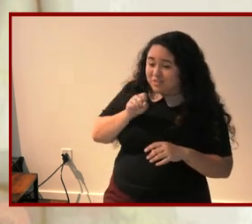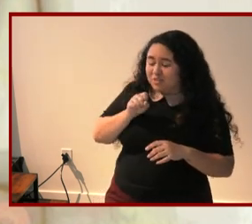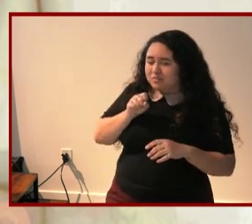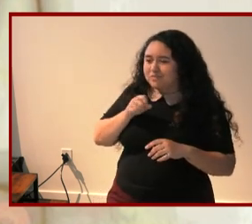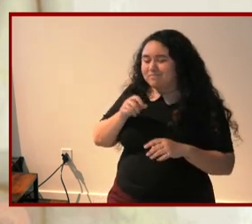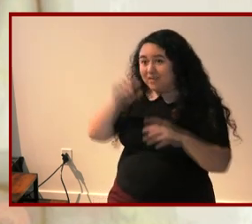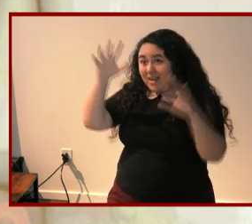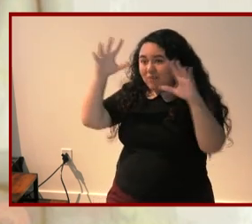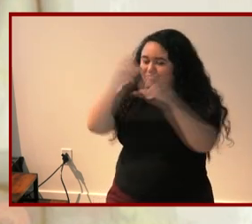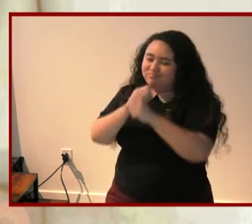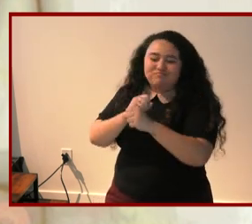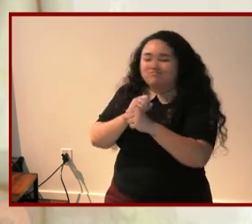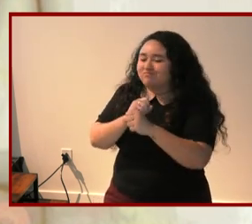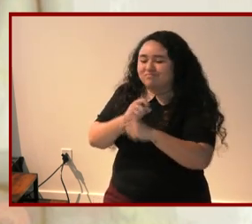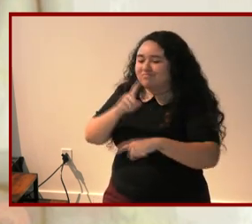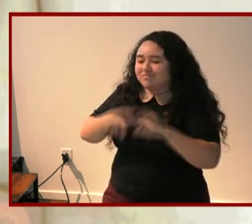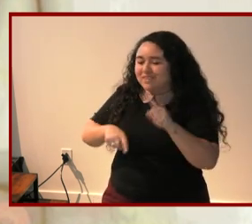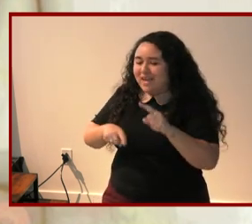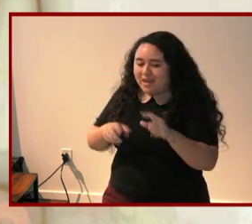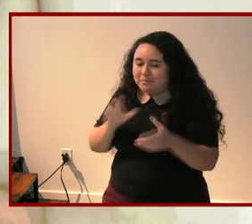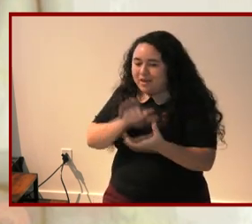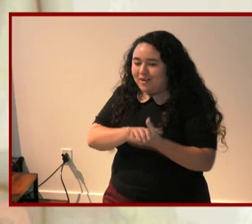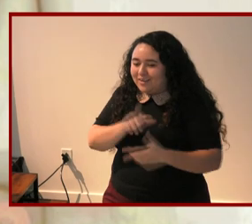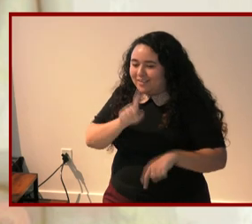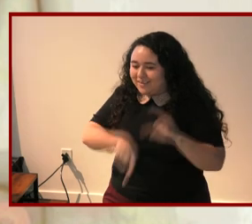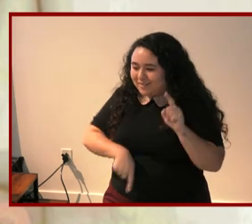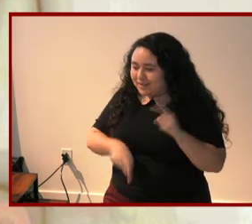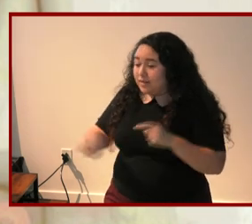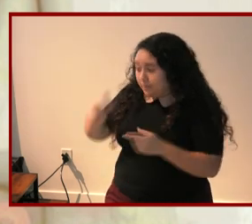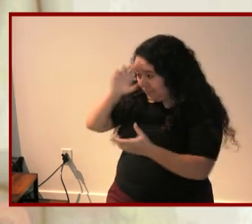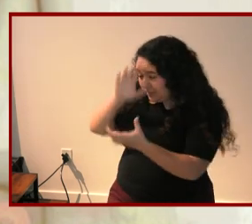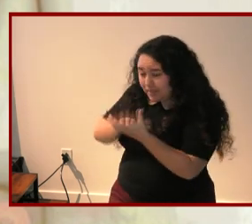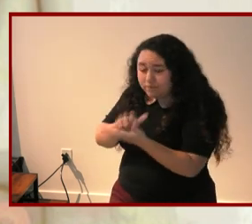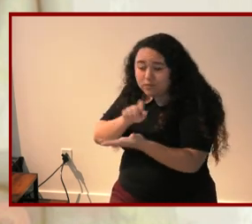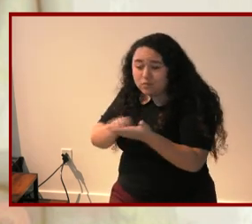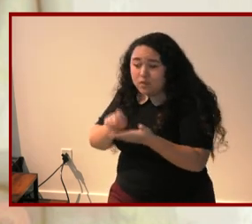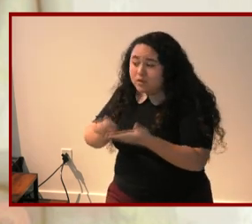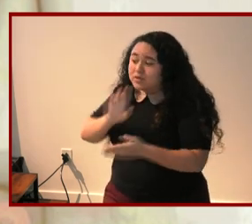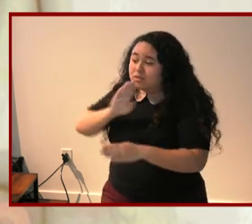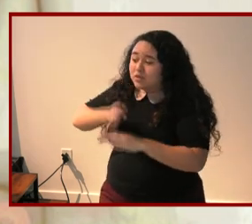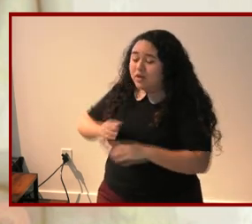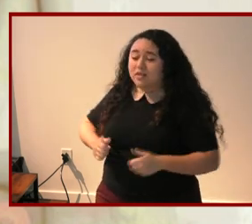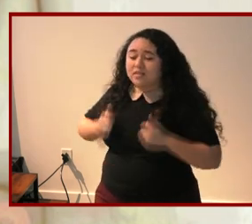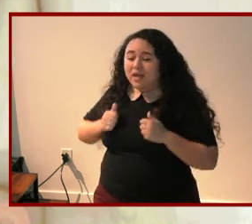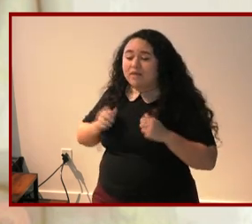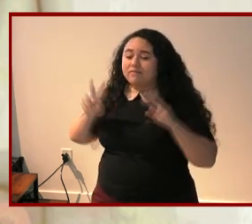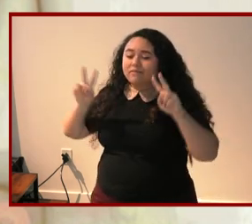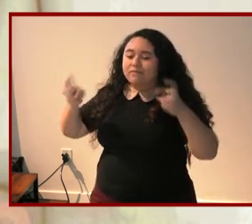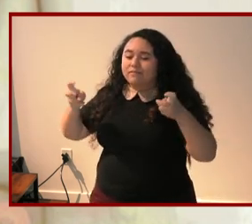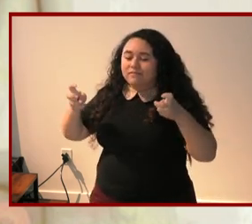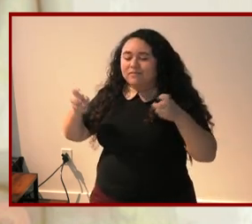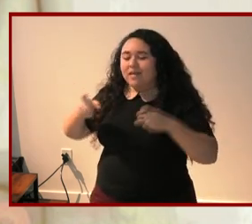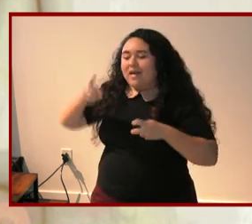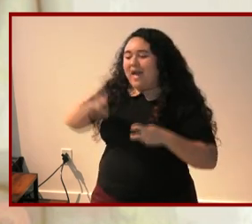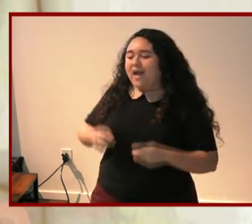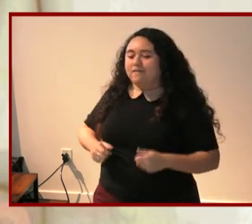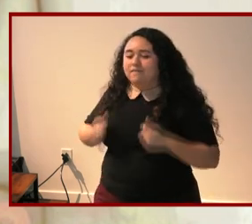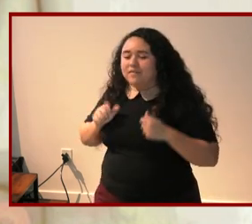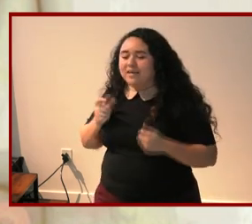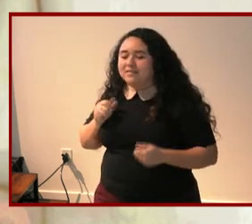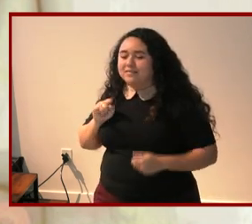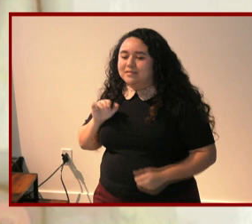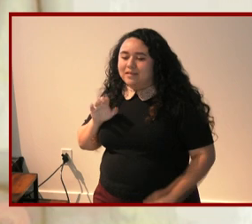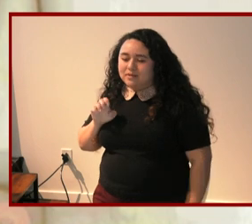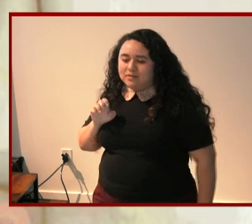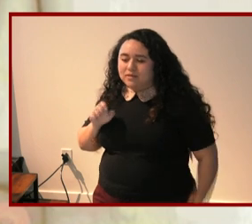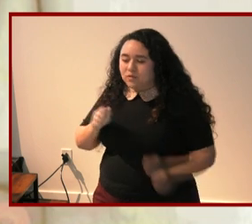moreover doherty believed and wrote that his daughter's life would be a quote half existence end quote without